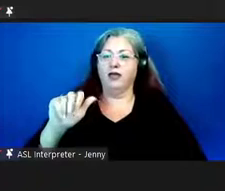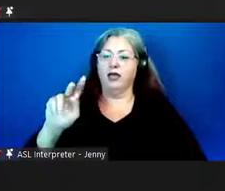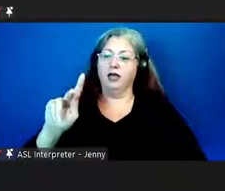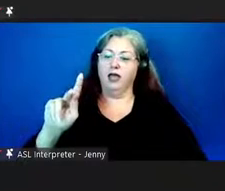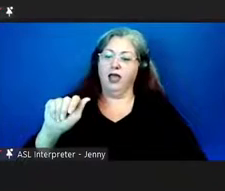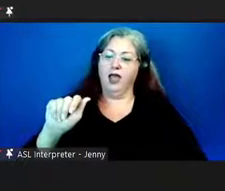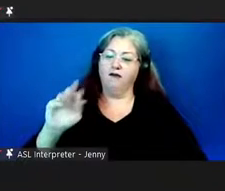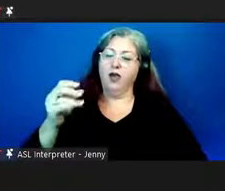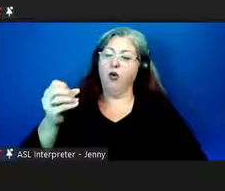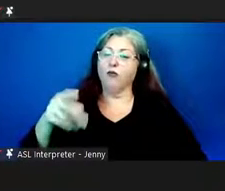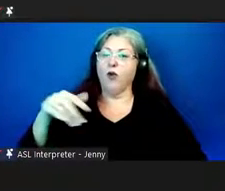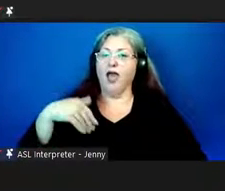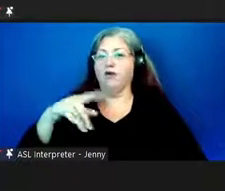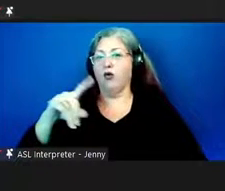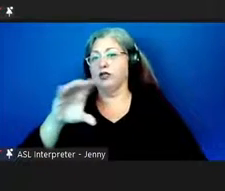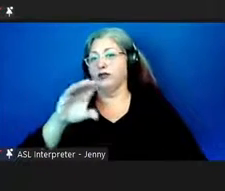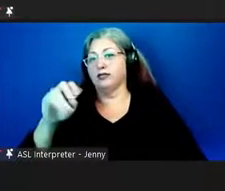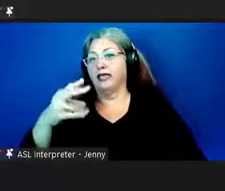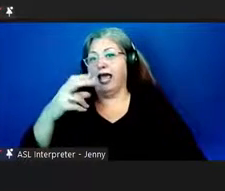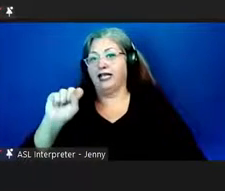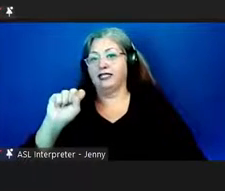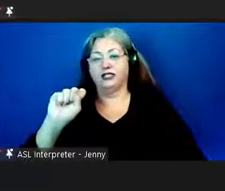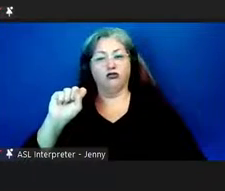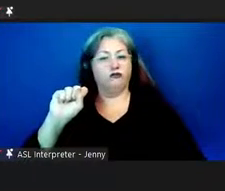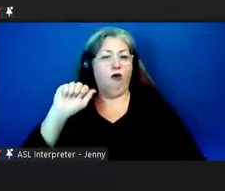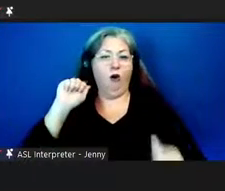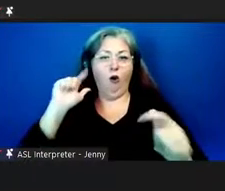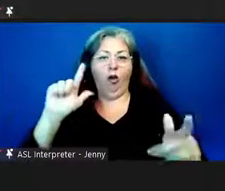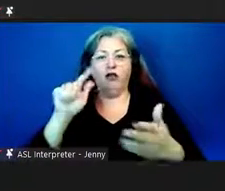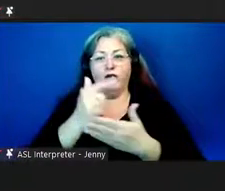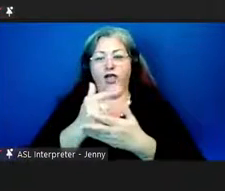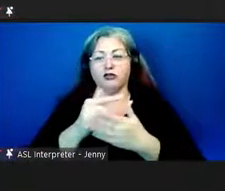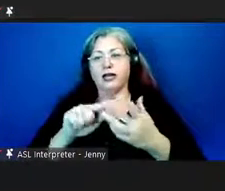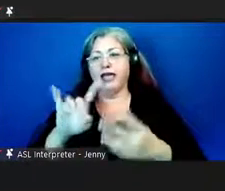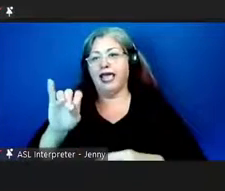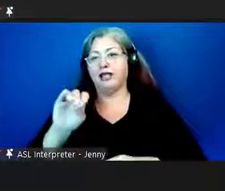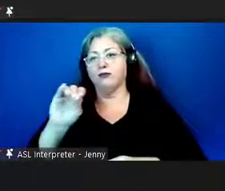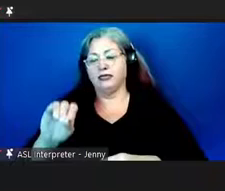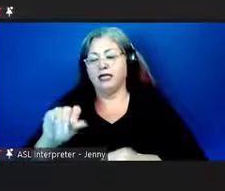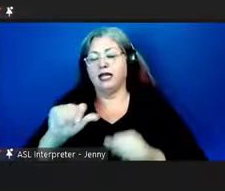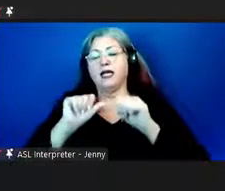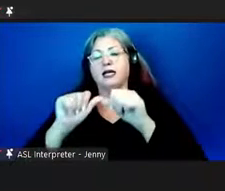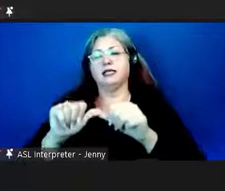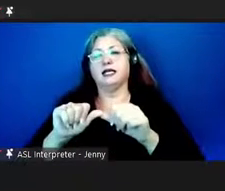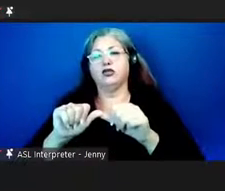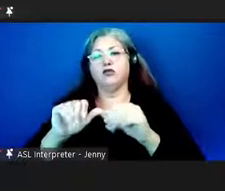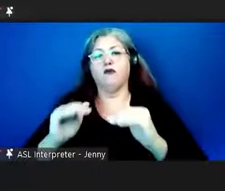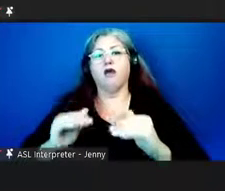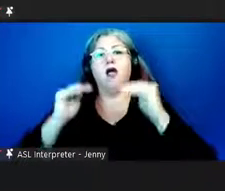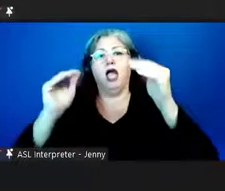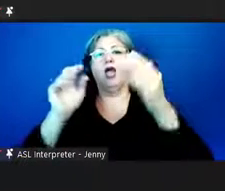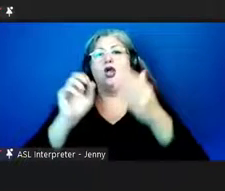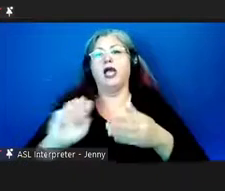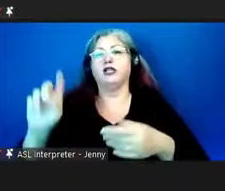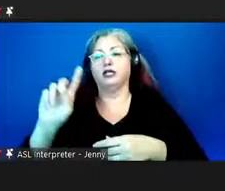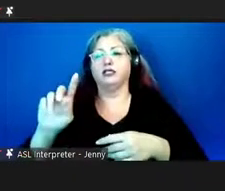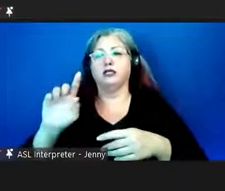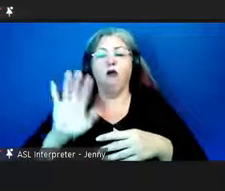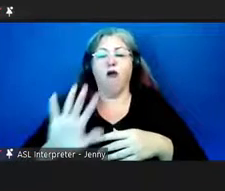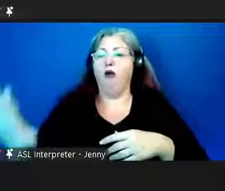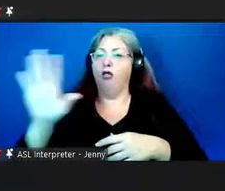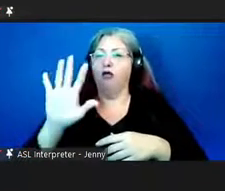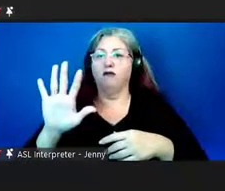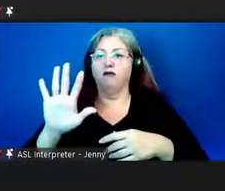has 100% high school graduation, and 80% going on to higher education, all over,